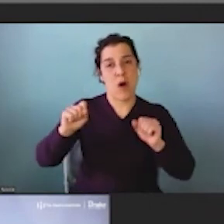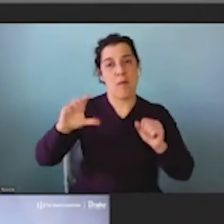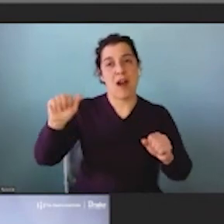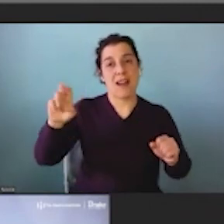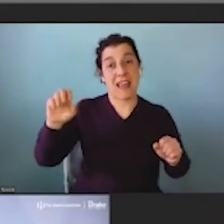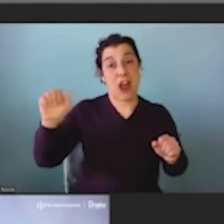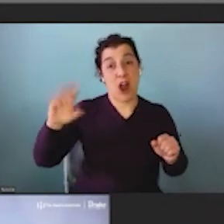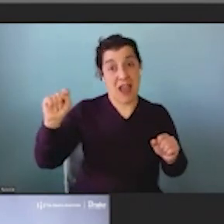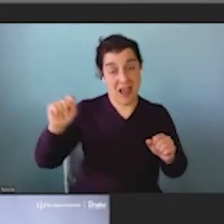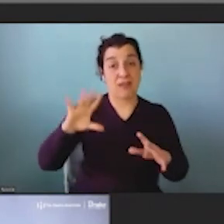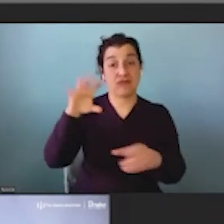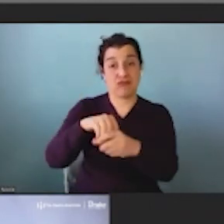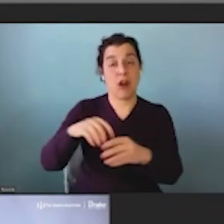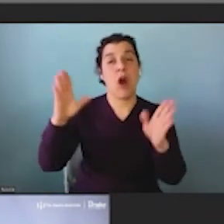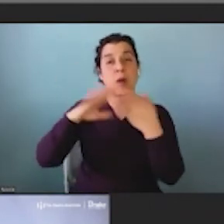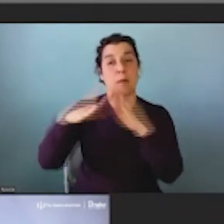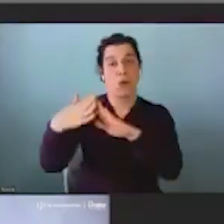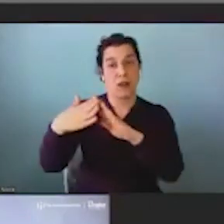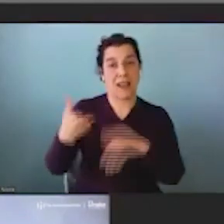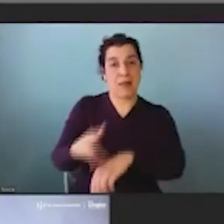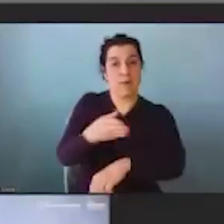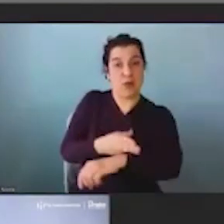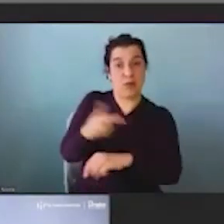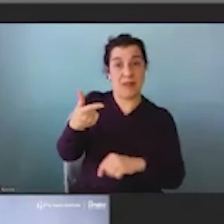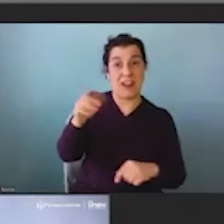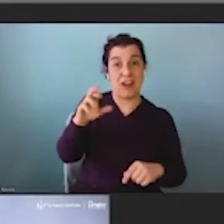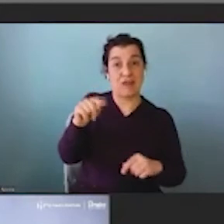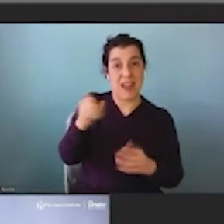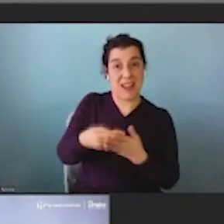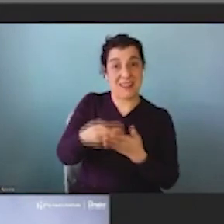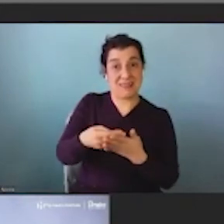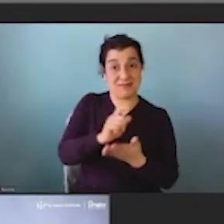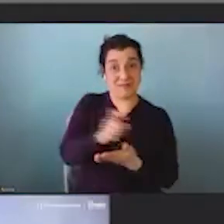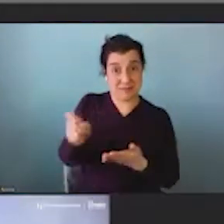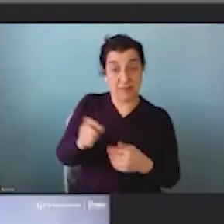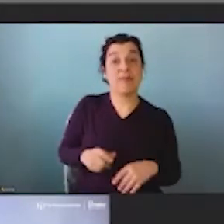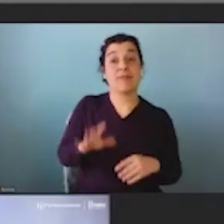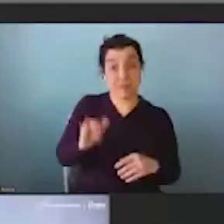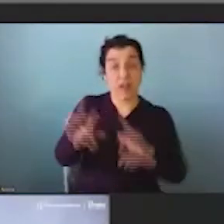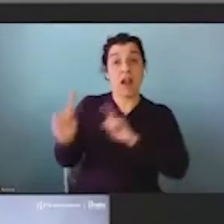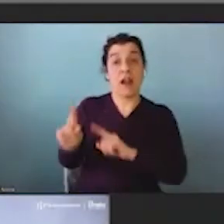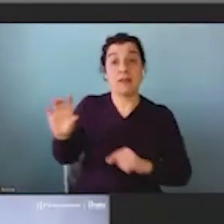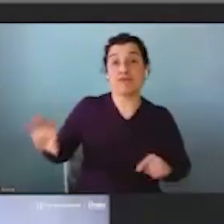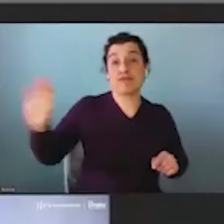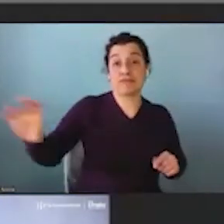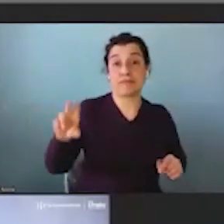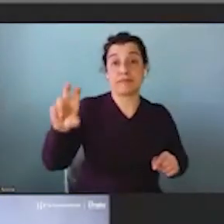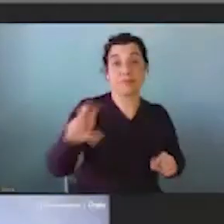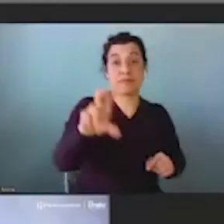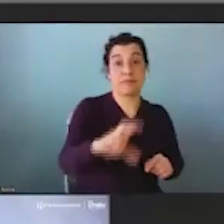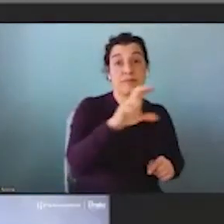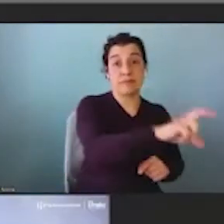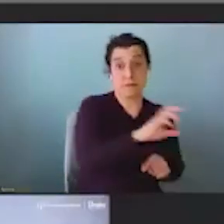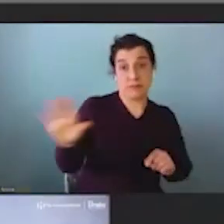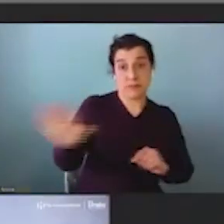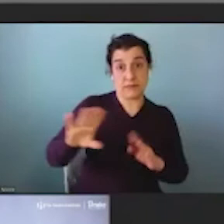community improvement grants. And these were grants based upon what I'd done to go to communities to get them to think